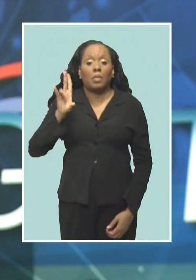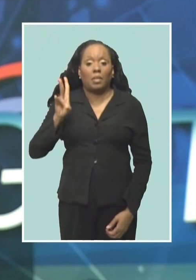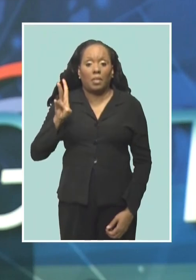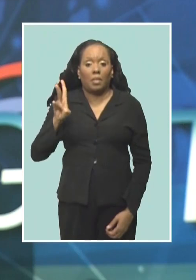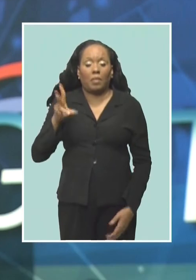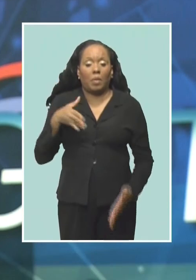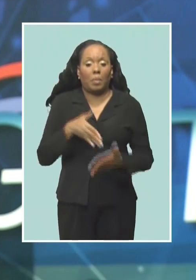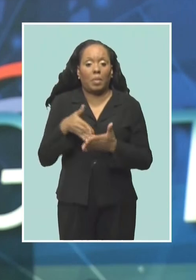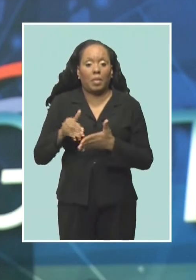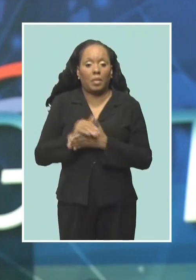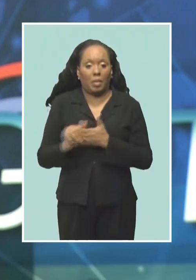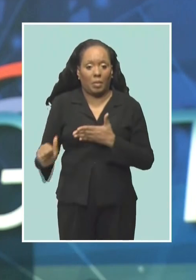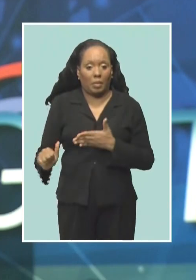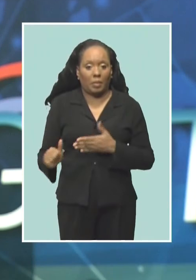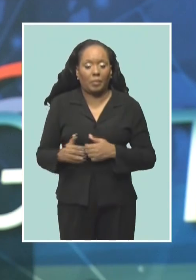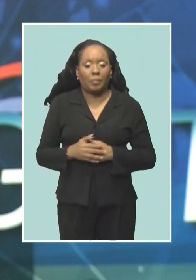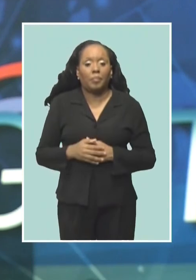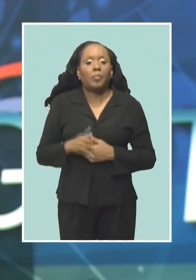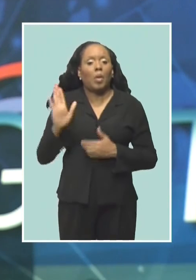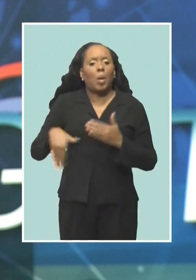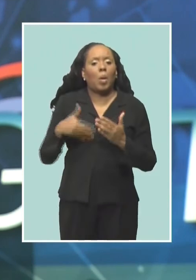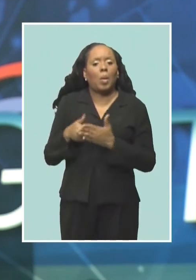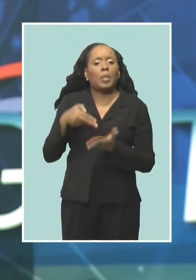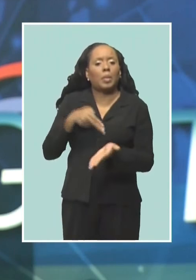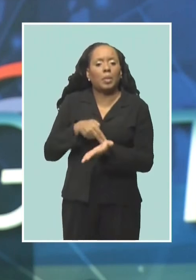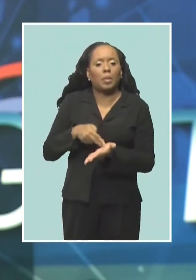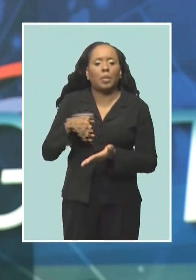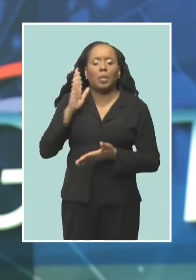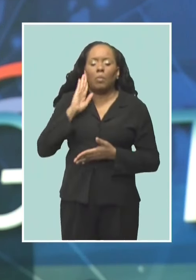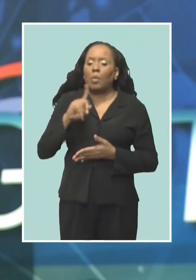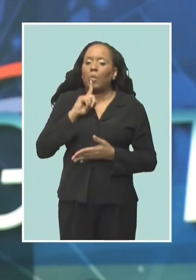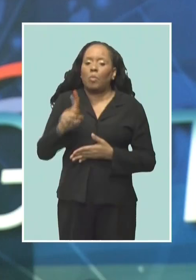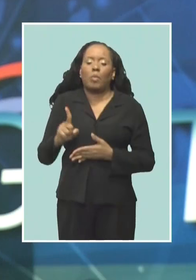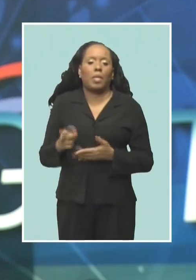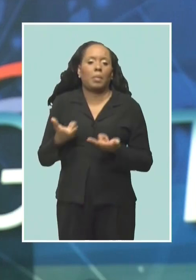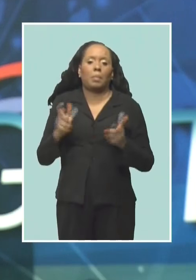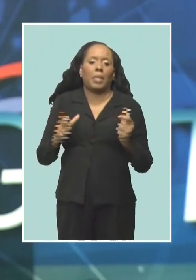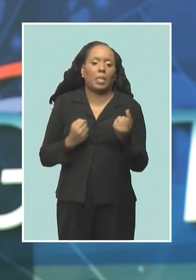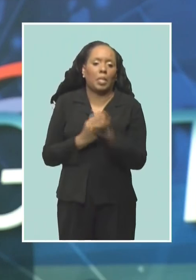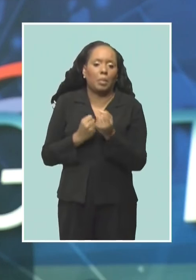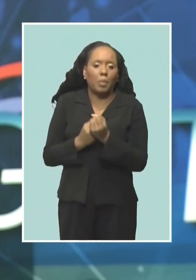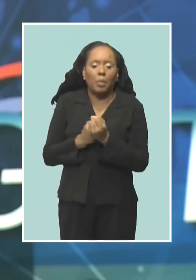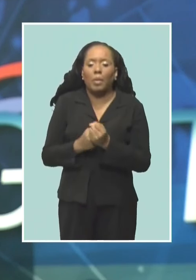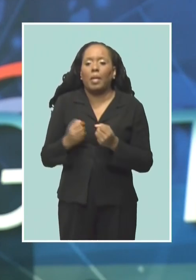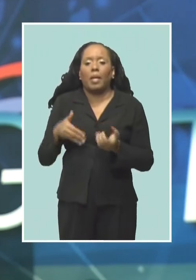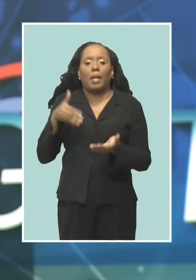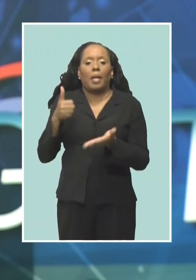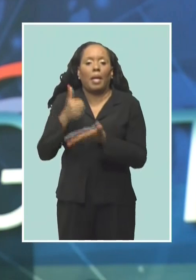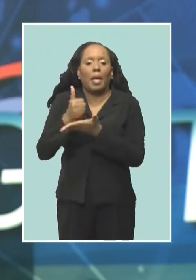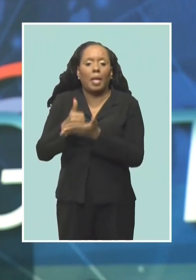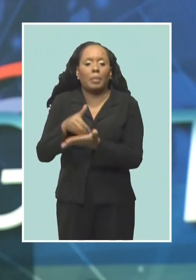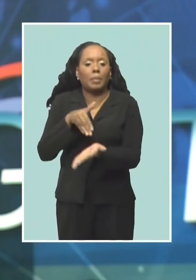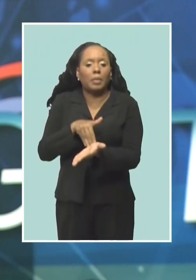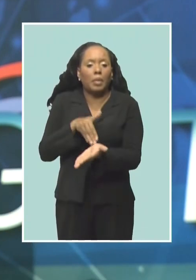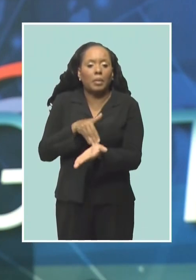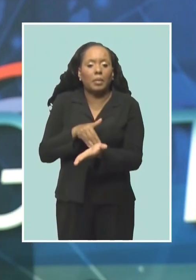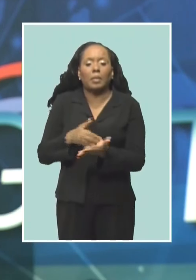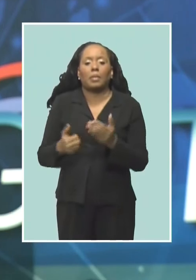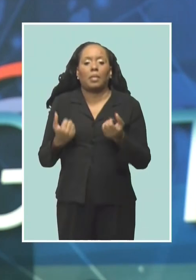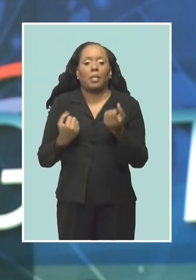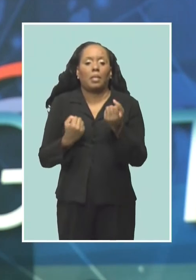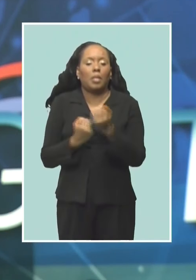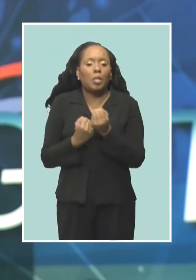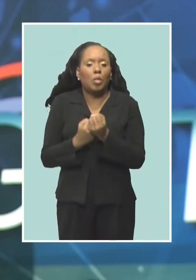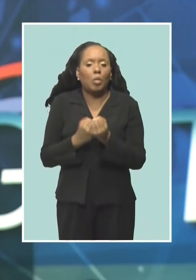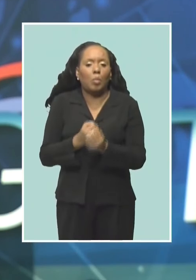Greenidge, says the nurse practitioners in particular will be a big help to physicians and ultimately patients. She was speaking on the